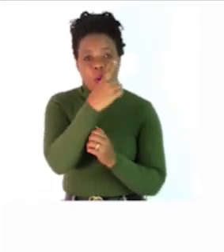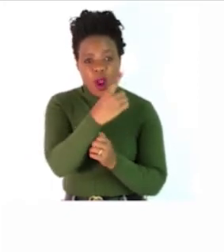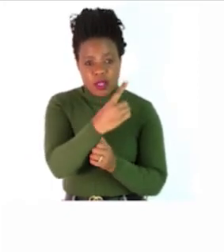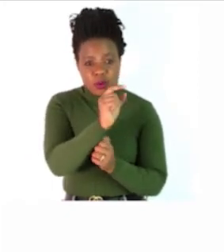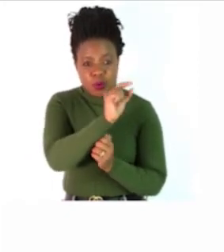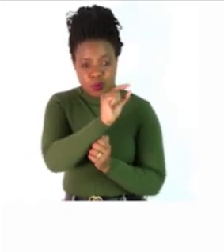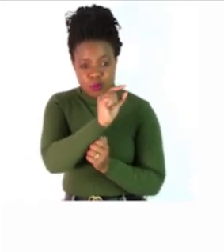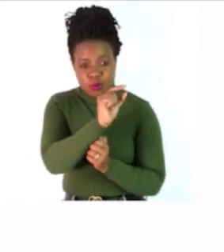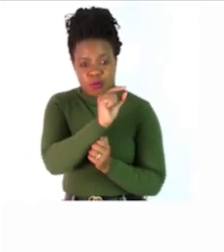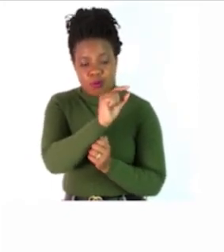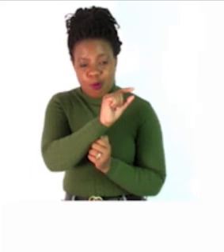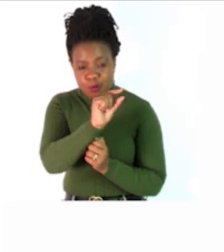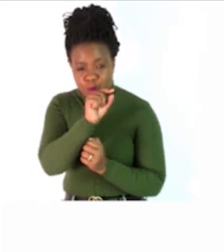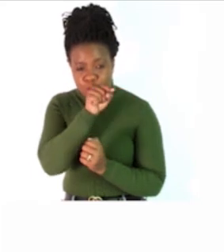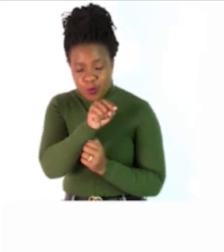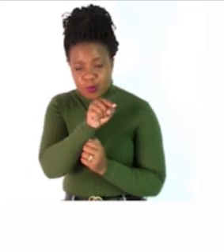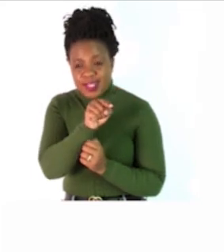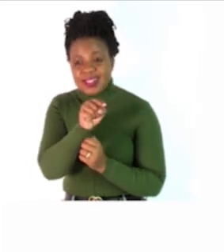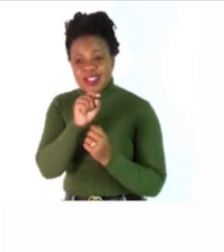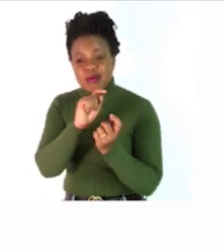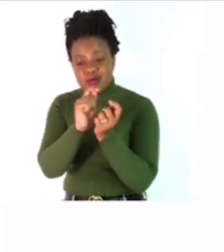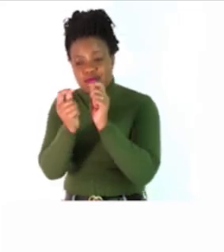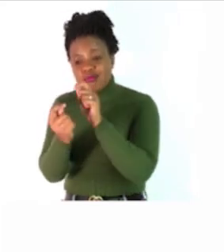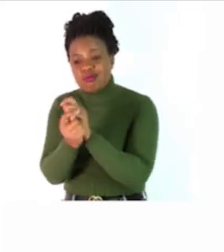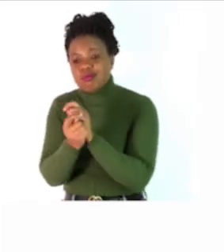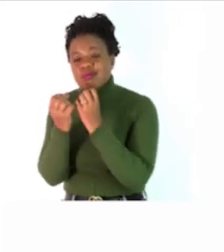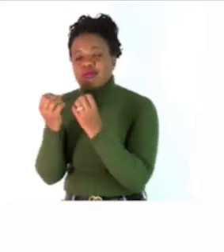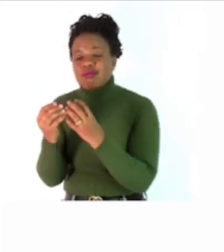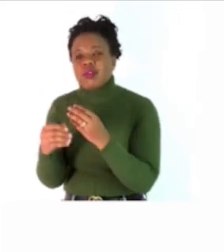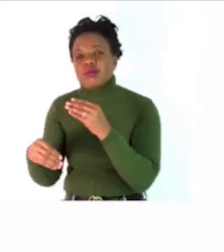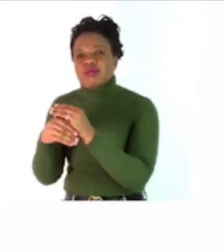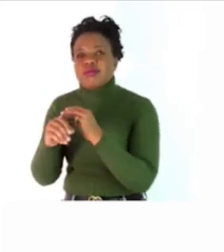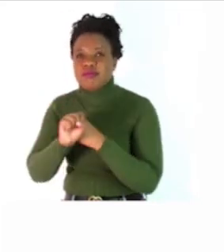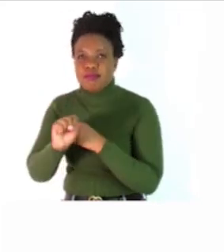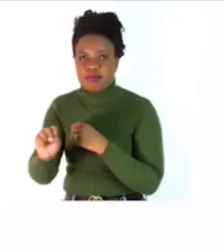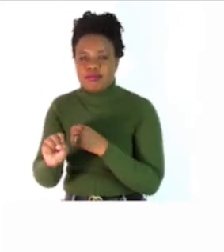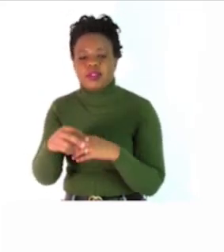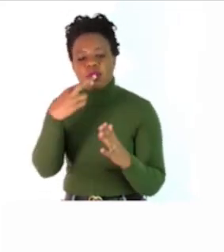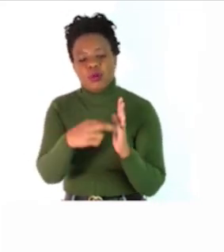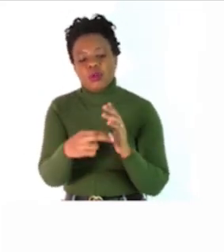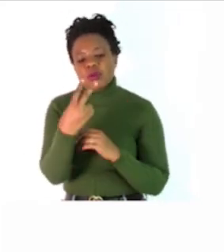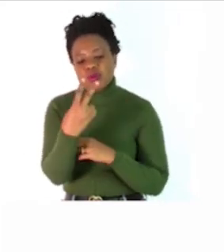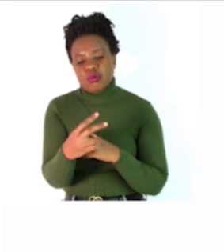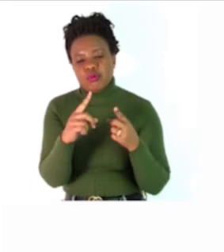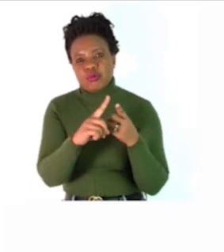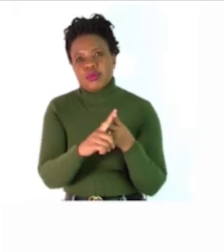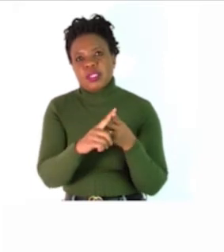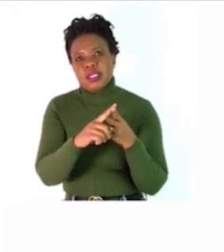many or in their plural form number two if the word ends in ch sh